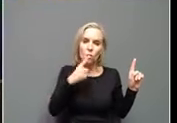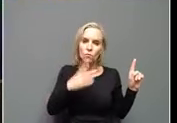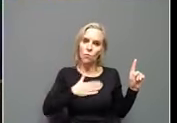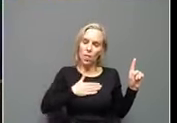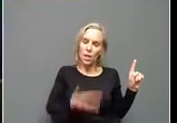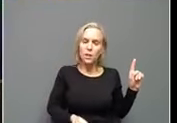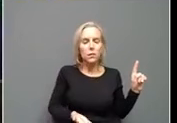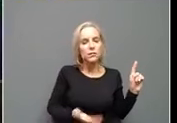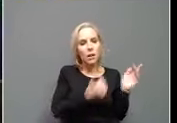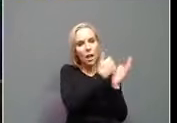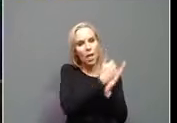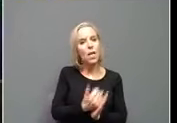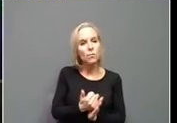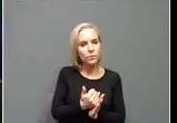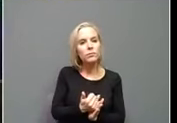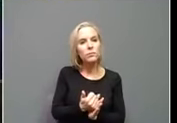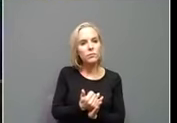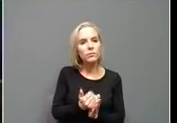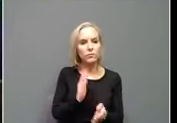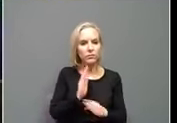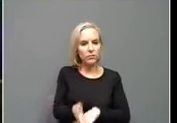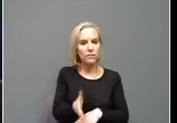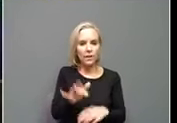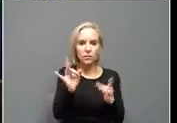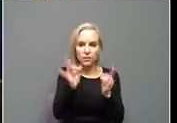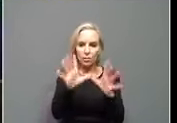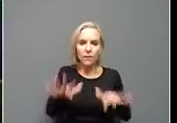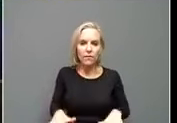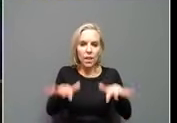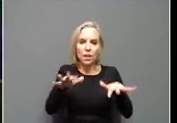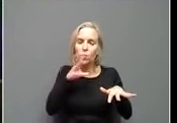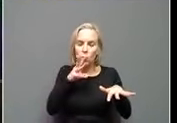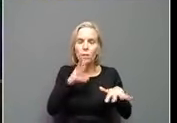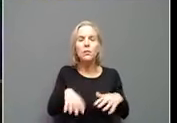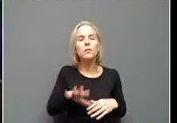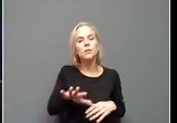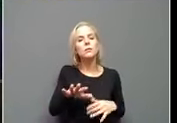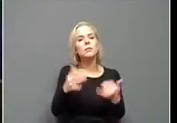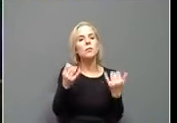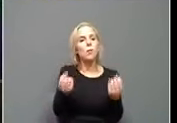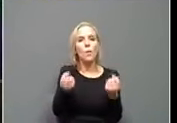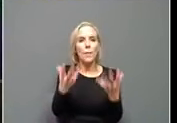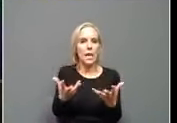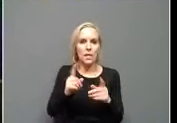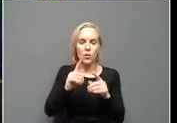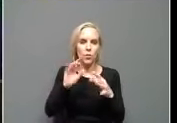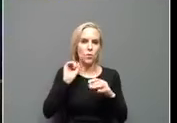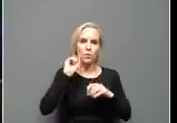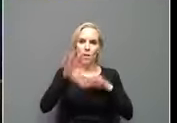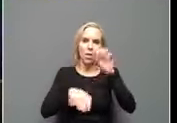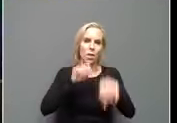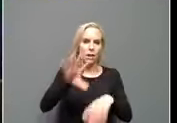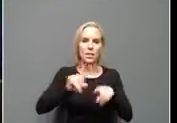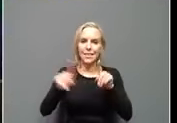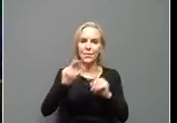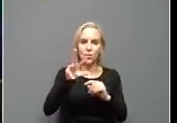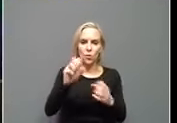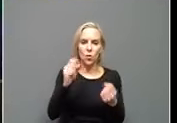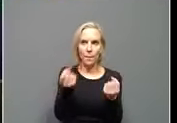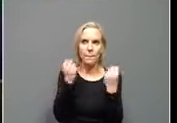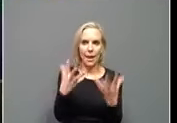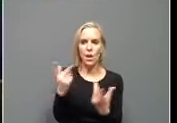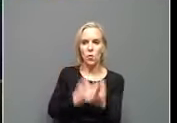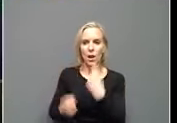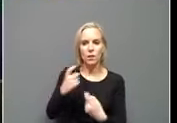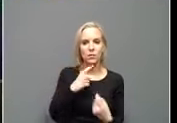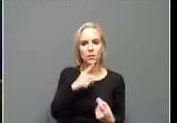uh, with us after that flooding event. All right. So a lot of different news. I know we've got a lot of questions. I'm going to try to keep